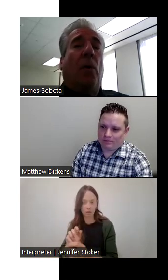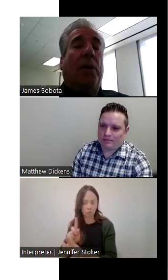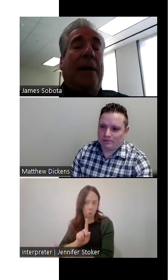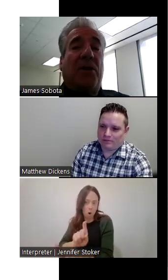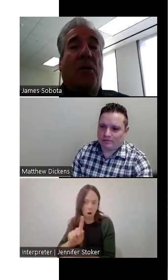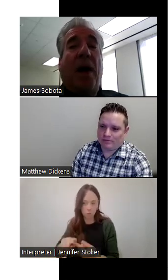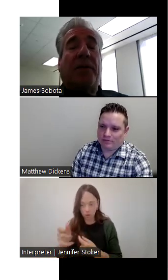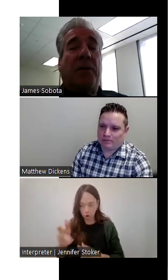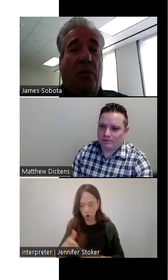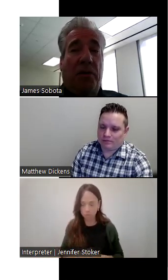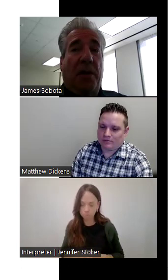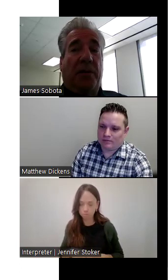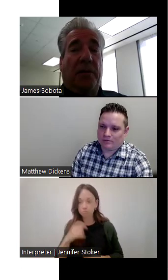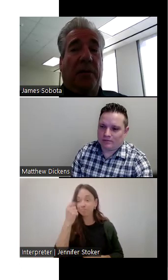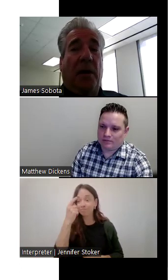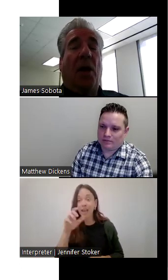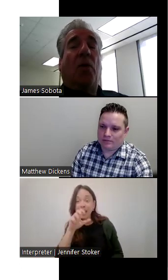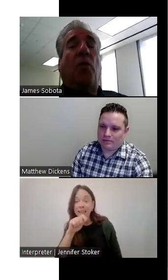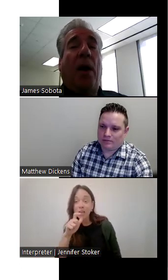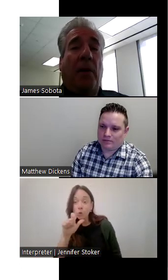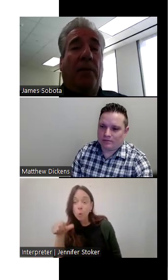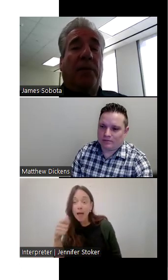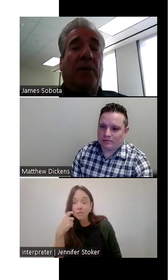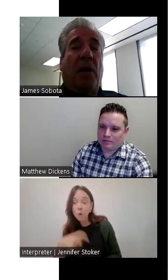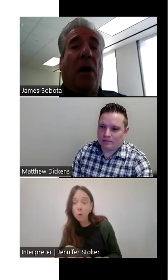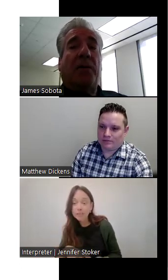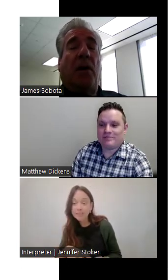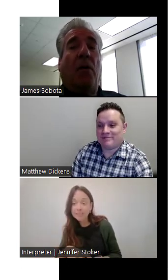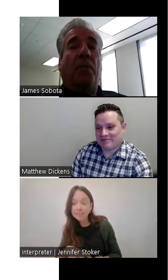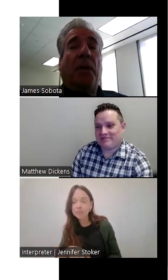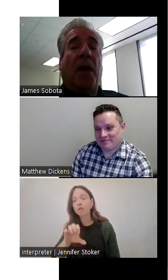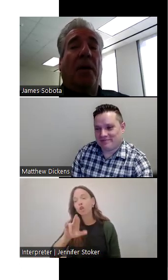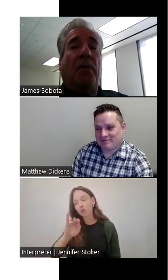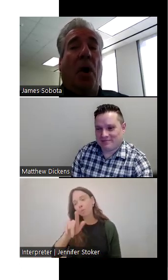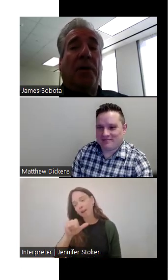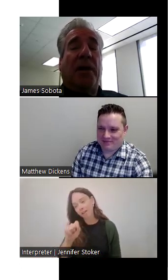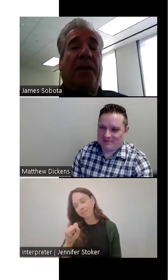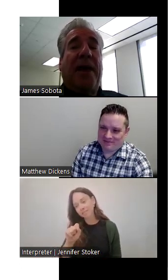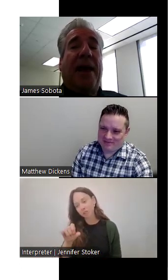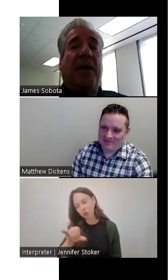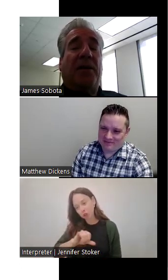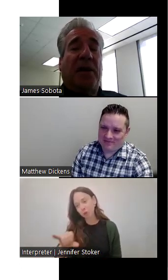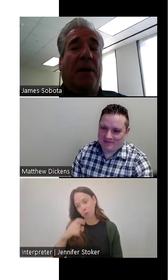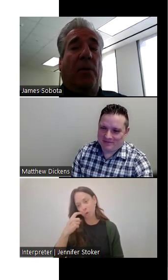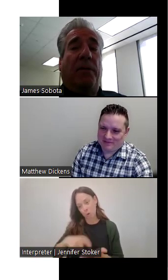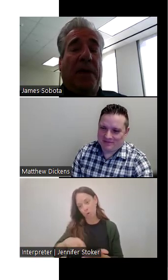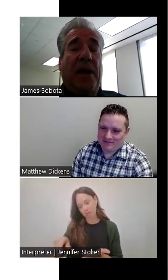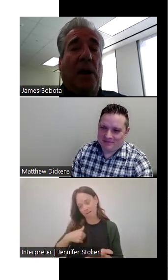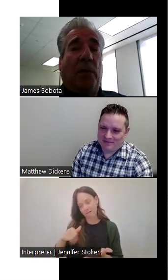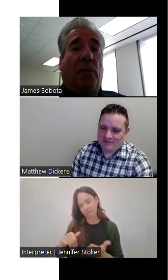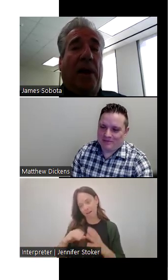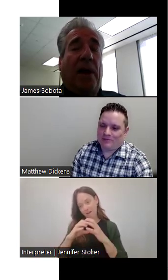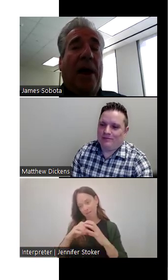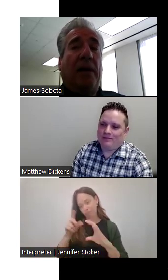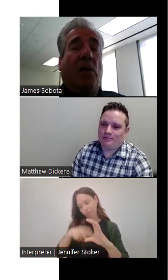But guess who else noticed this? Criminals also noticed that they had this symbol of this